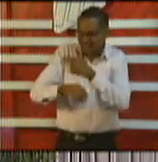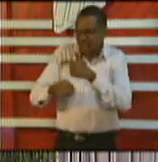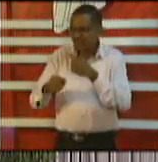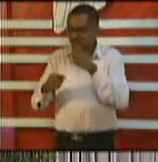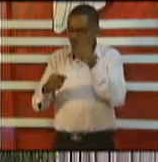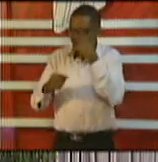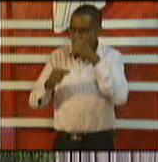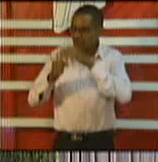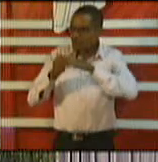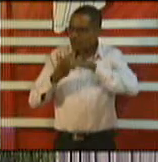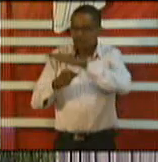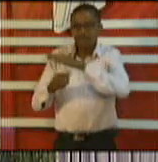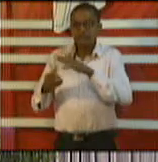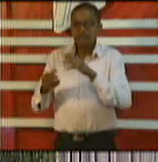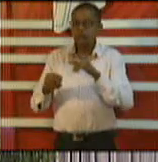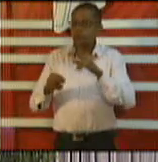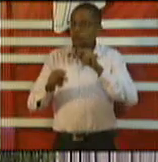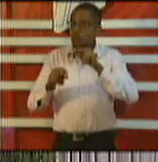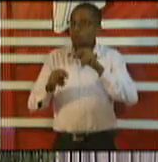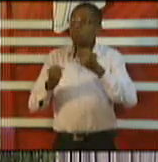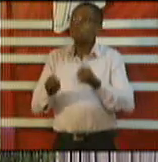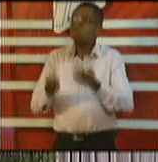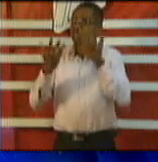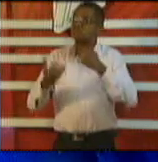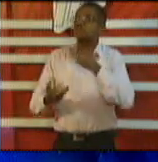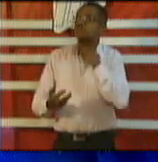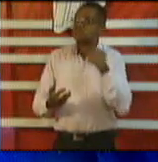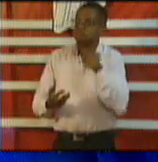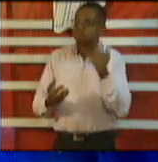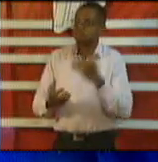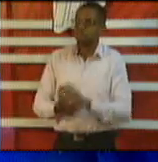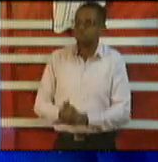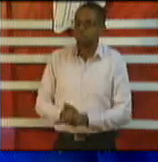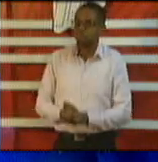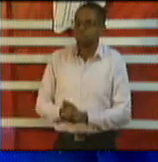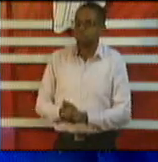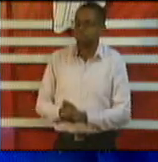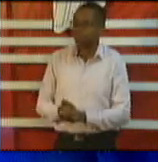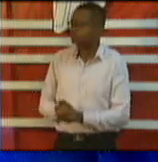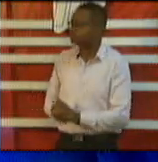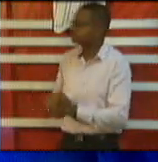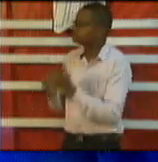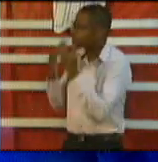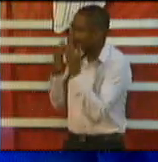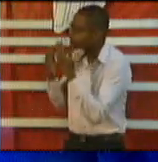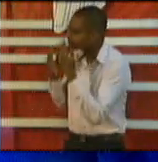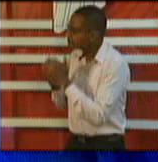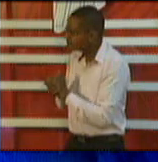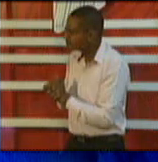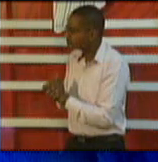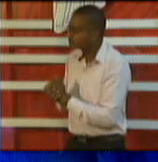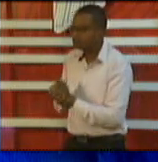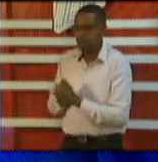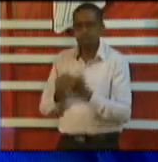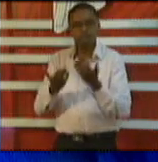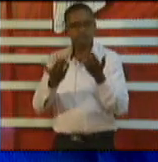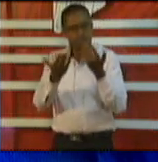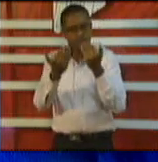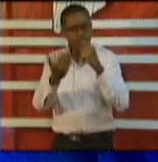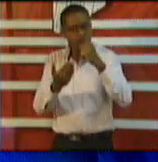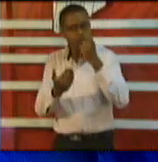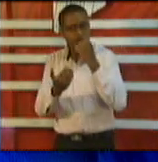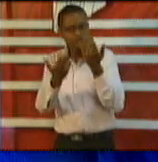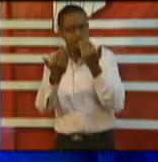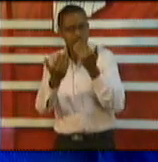Hi good morning Pryabihari ACP News.com Minister of Health a short while ago you said that in